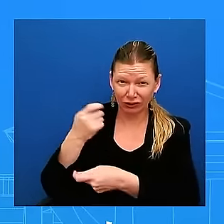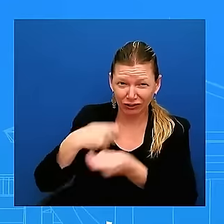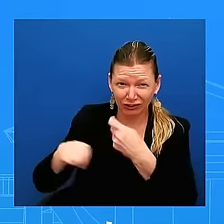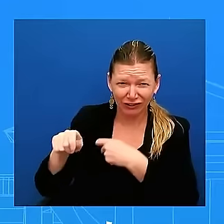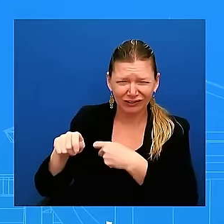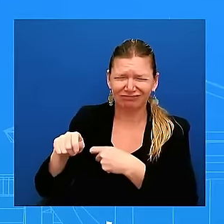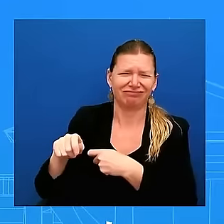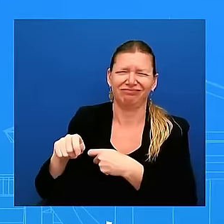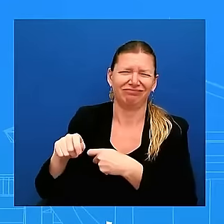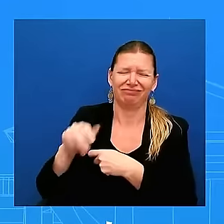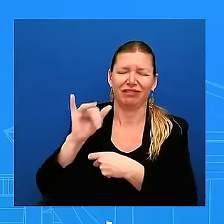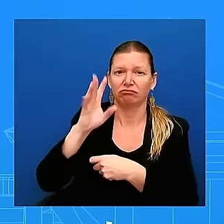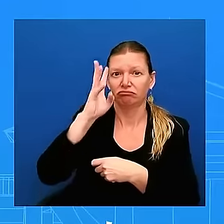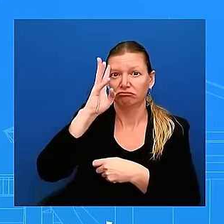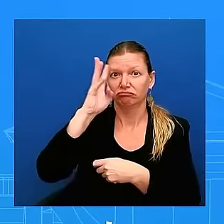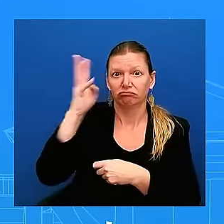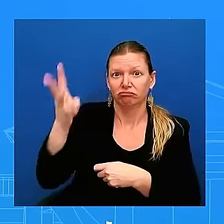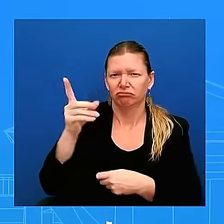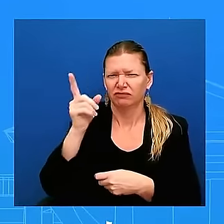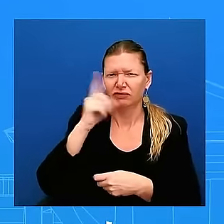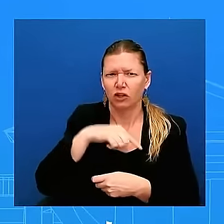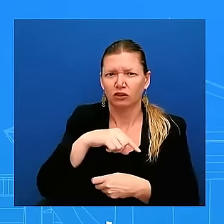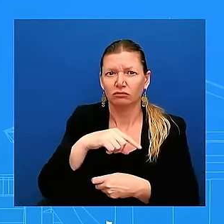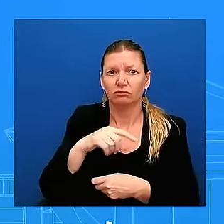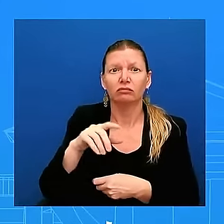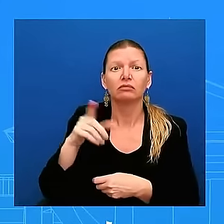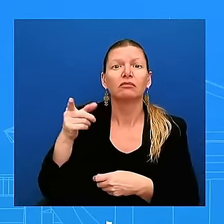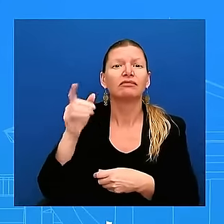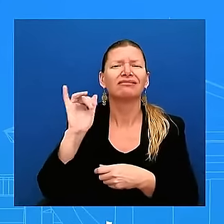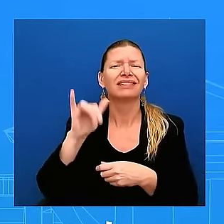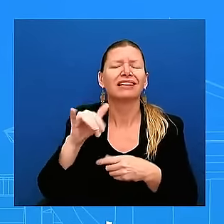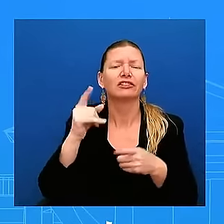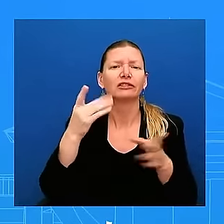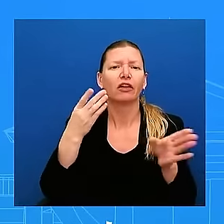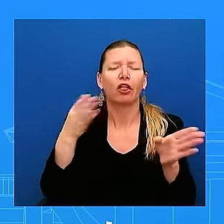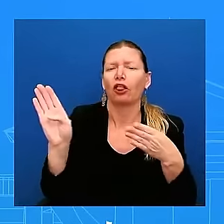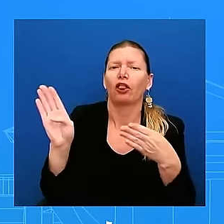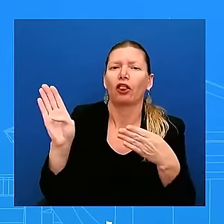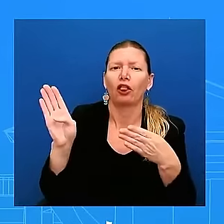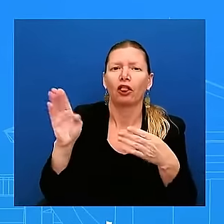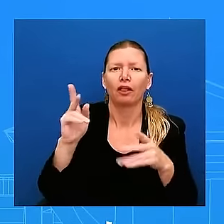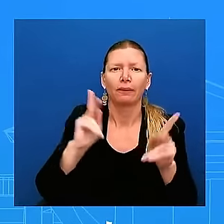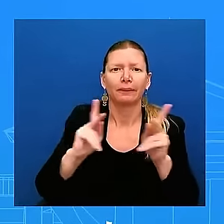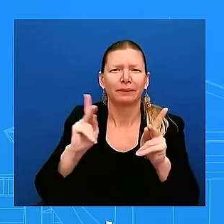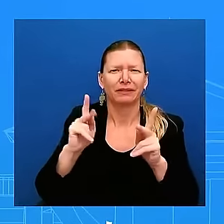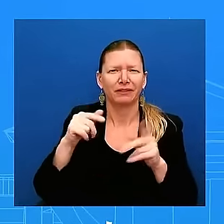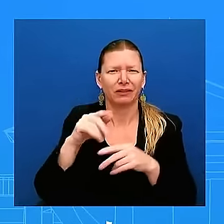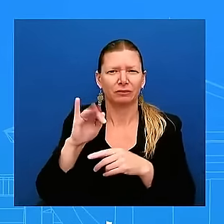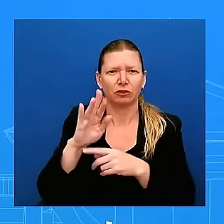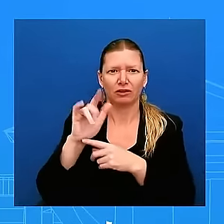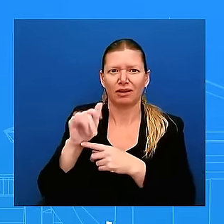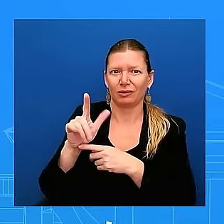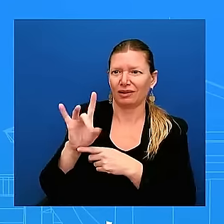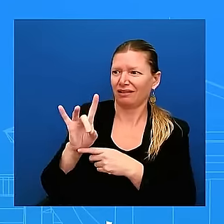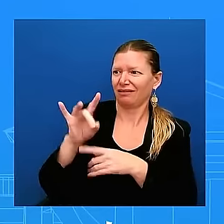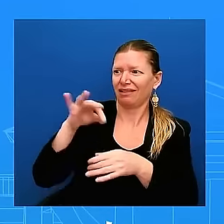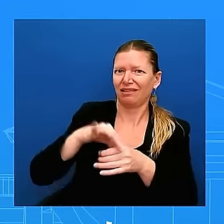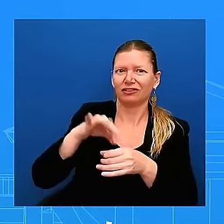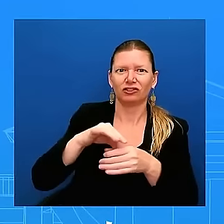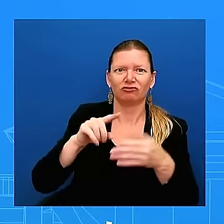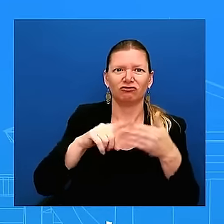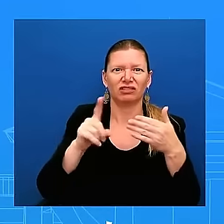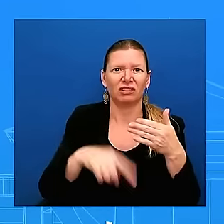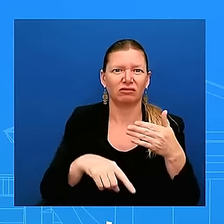distract from the july 28th election results uh the united states continue to support a democratic a democratic way forward in